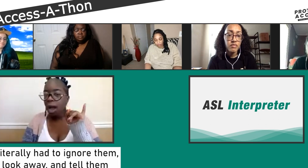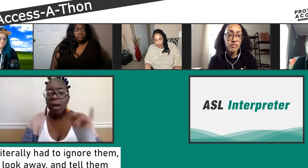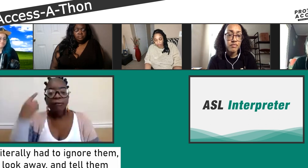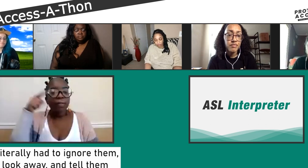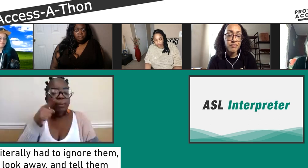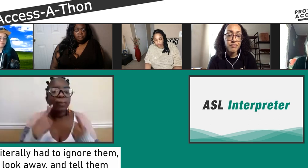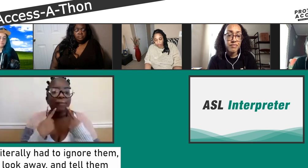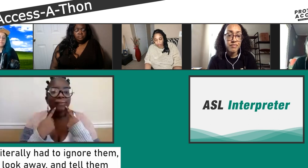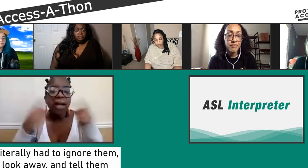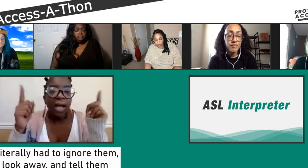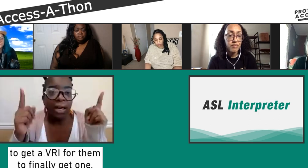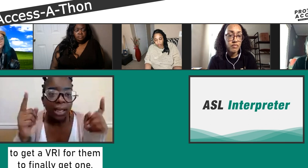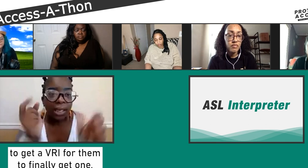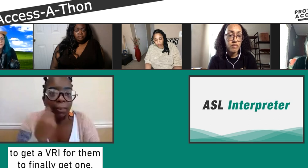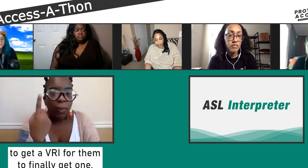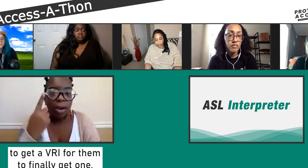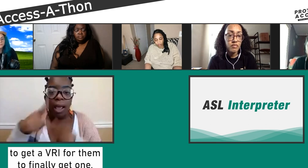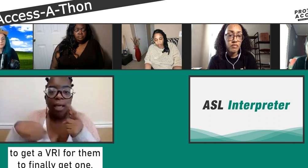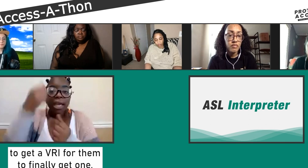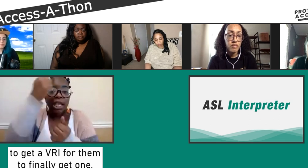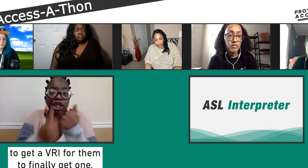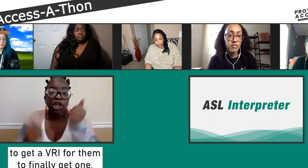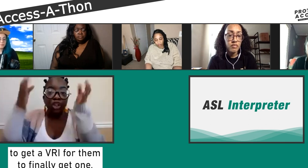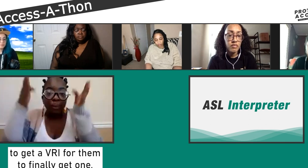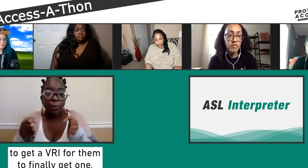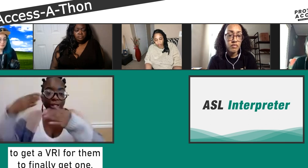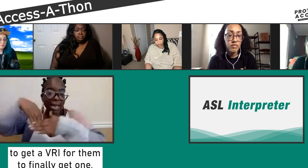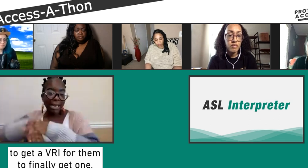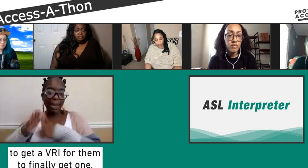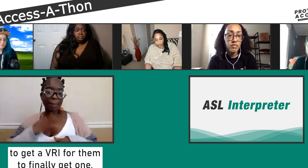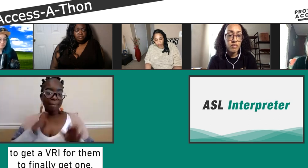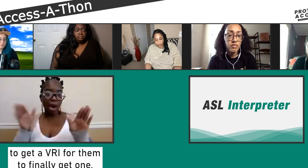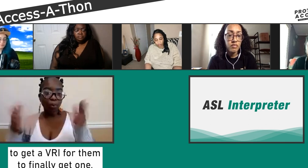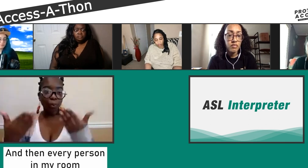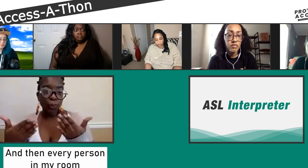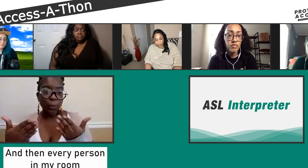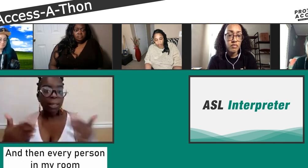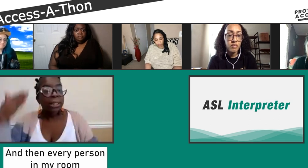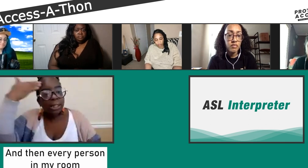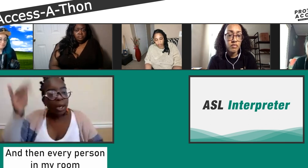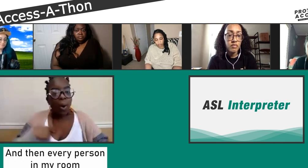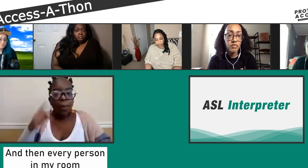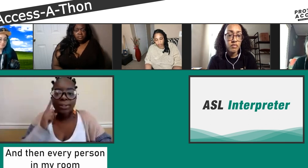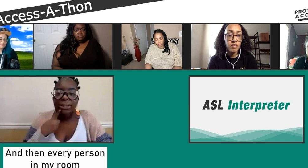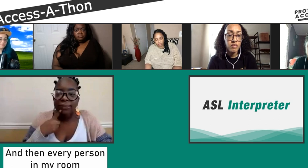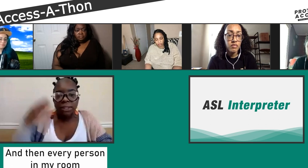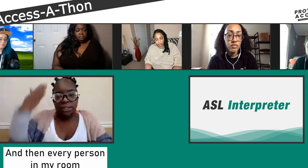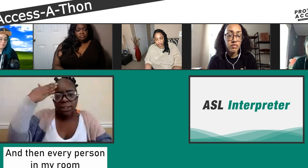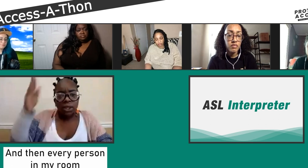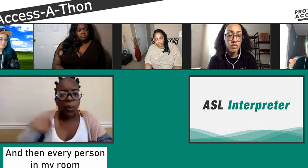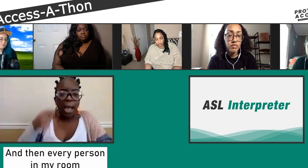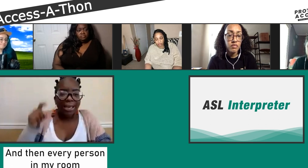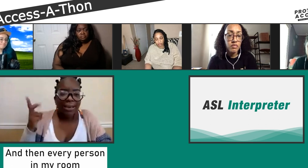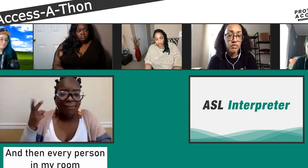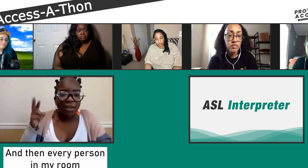know? And I was ignoring them for a certain time, so I can just get a video relay service interpreter involved. And I just